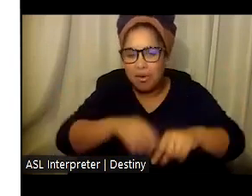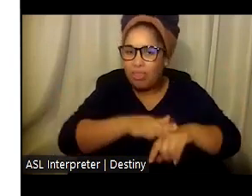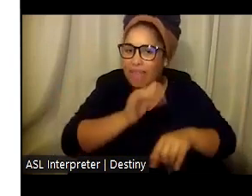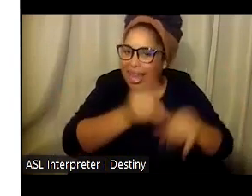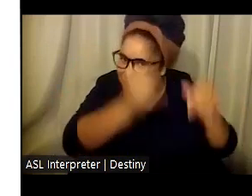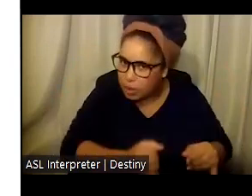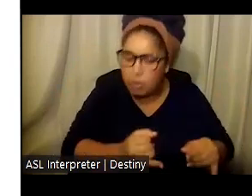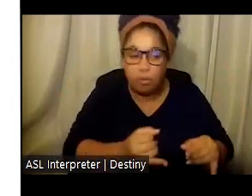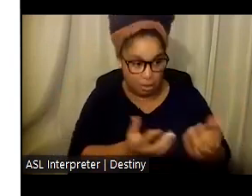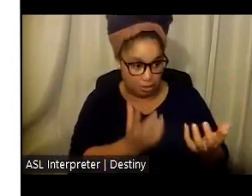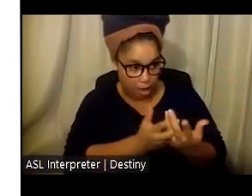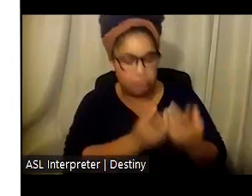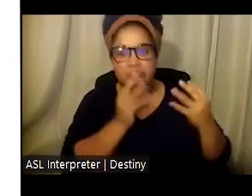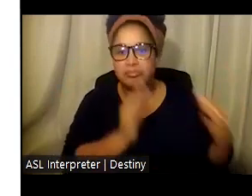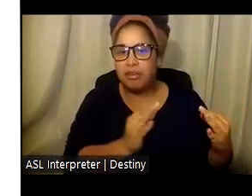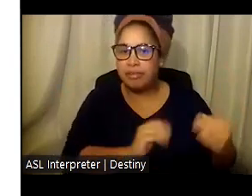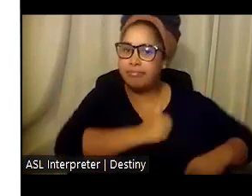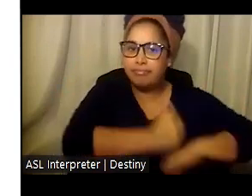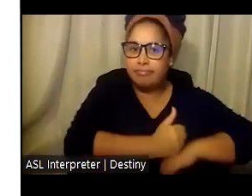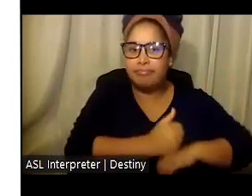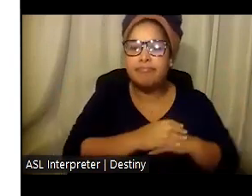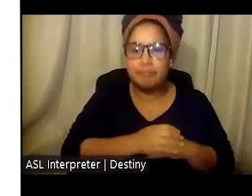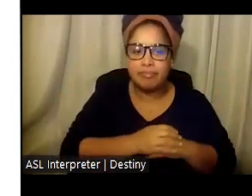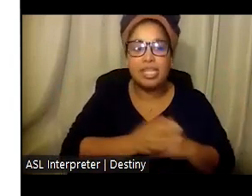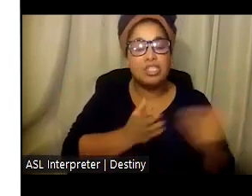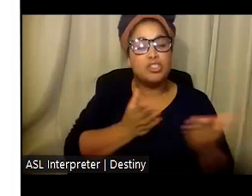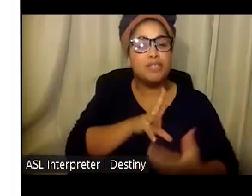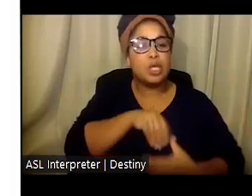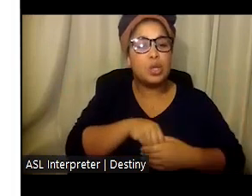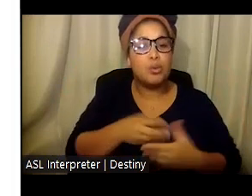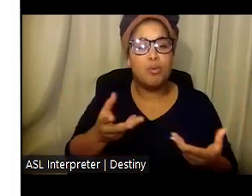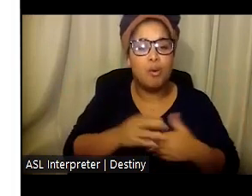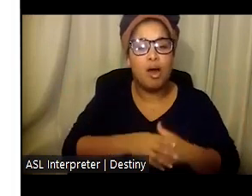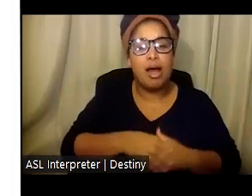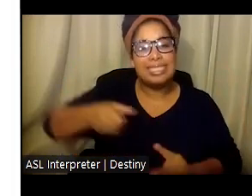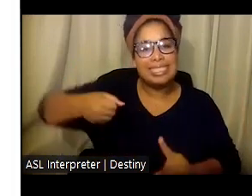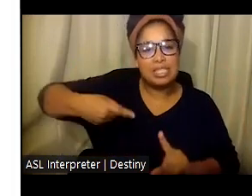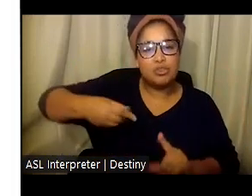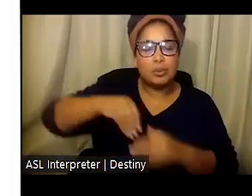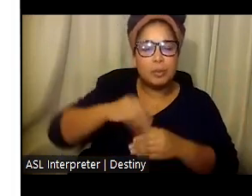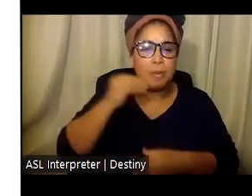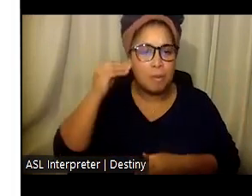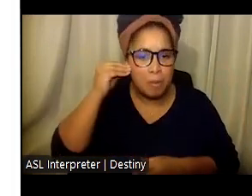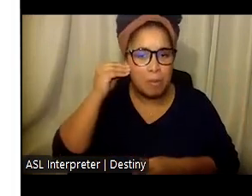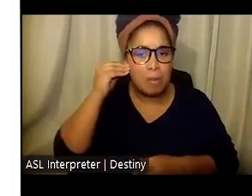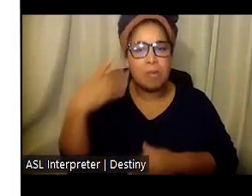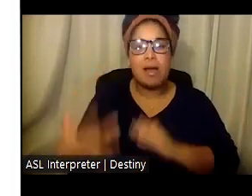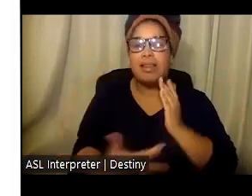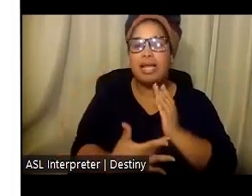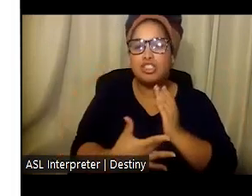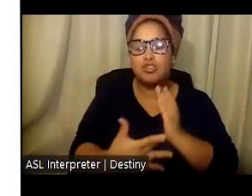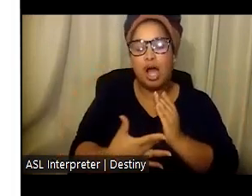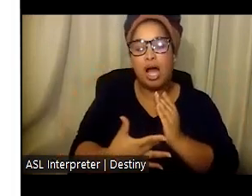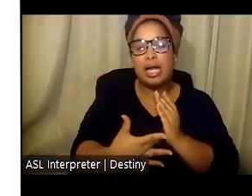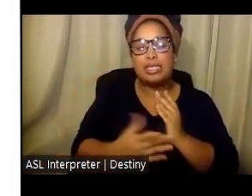individual. Services can include things like sensors in the home and electronic medication